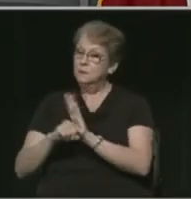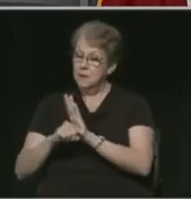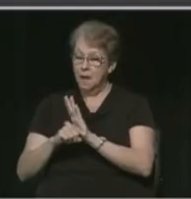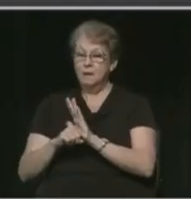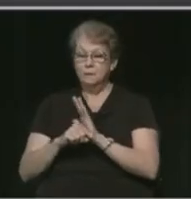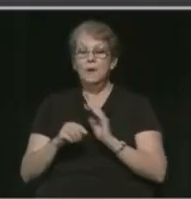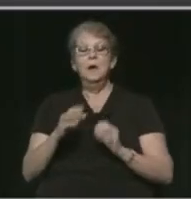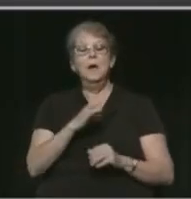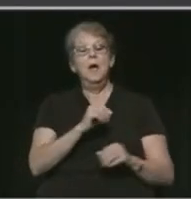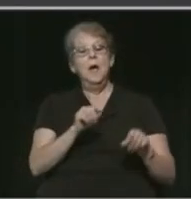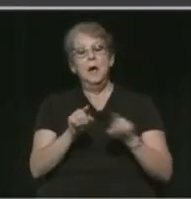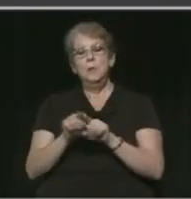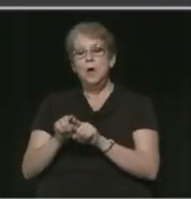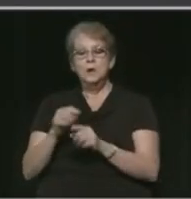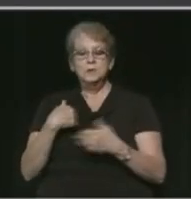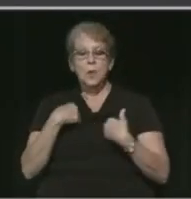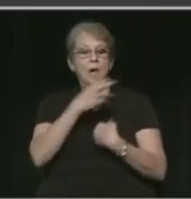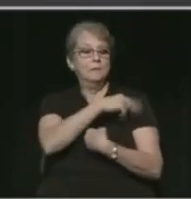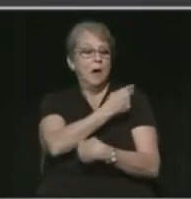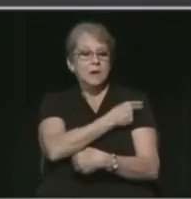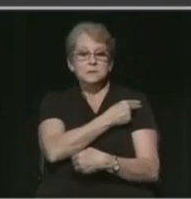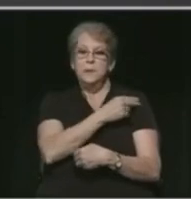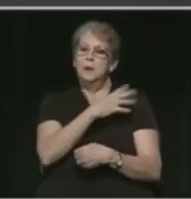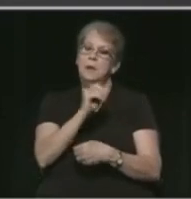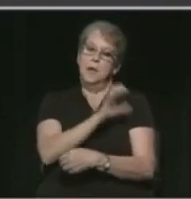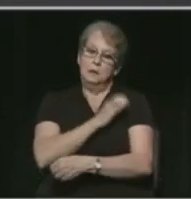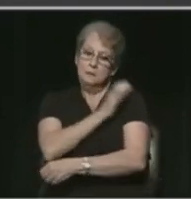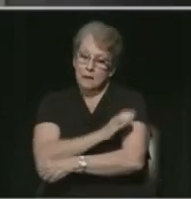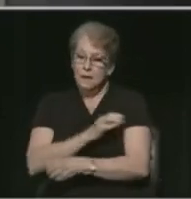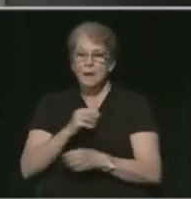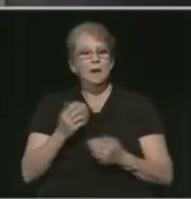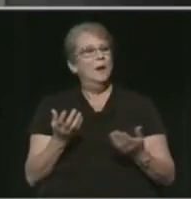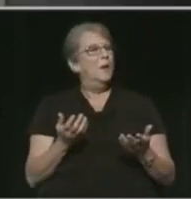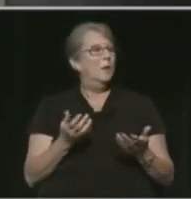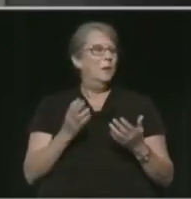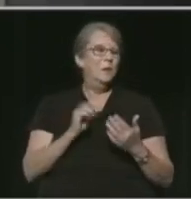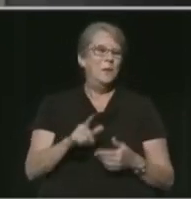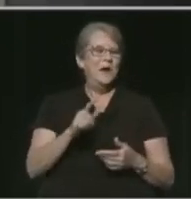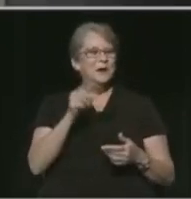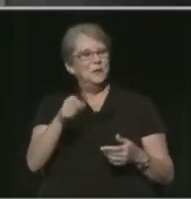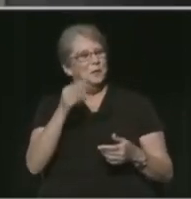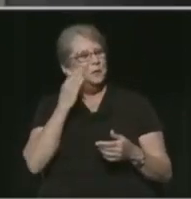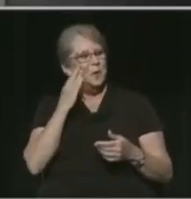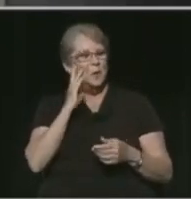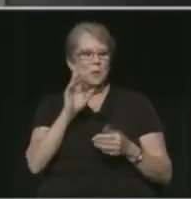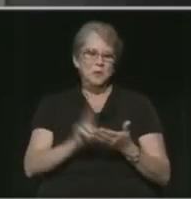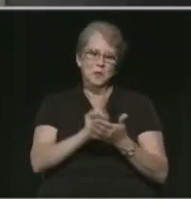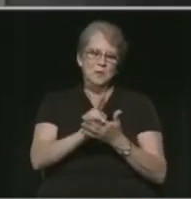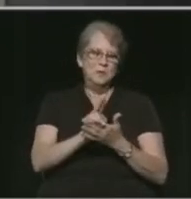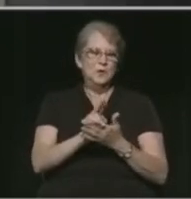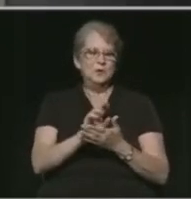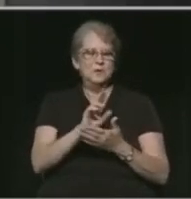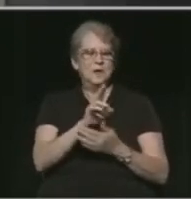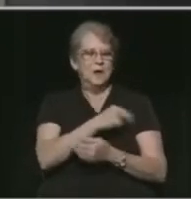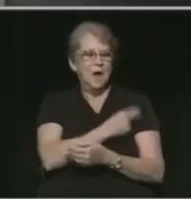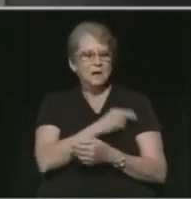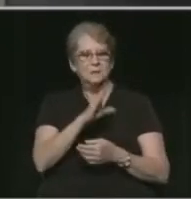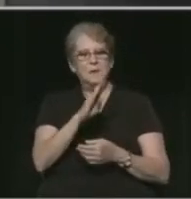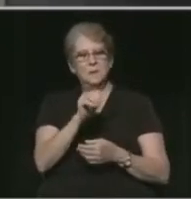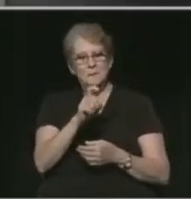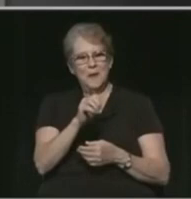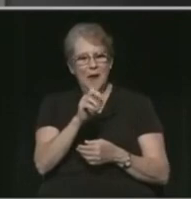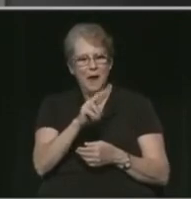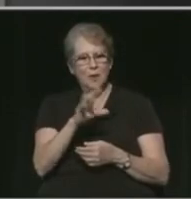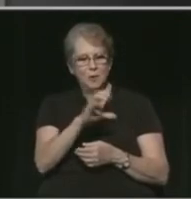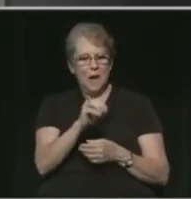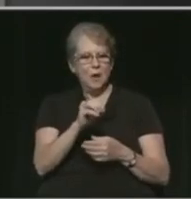And then we have, you know, hospitals and clinics. Well, you know, University Hospital, Bexar County Hospital, they're turning it around less